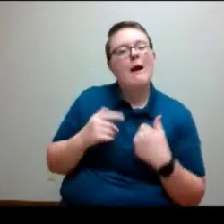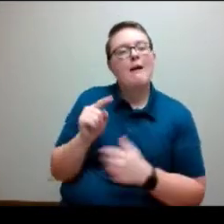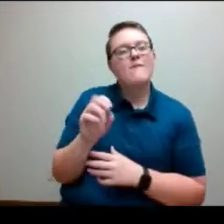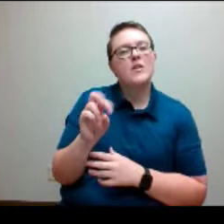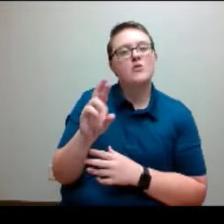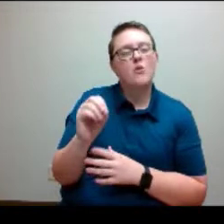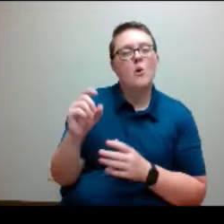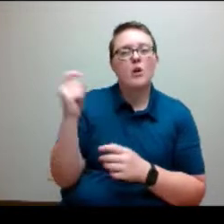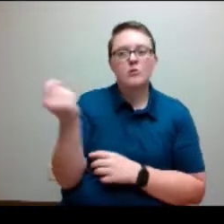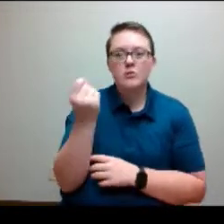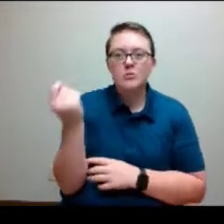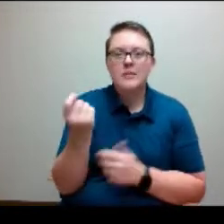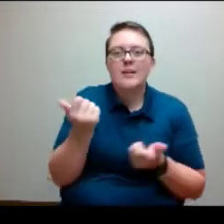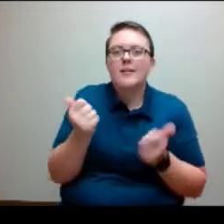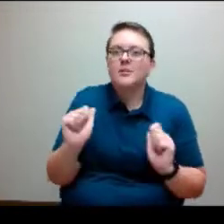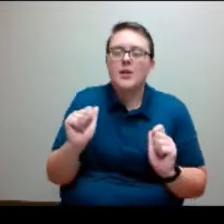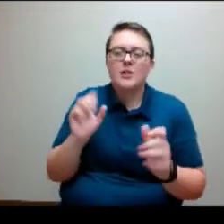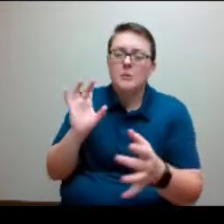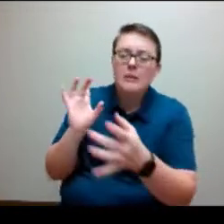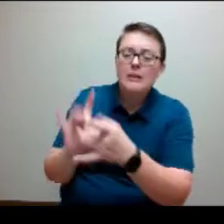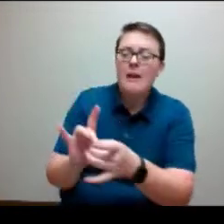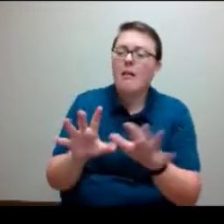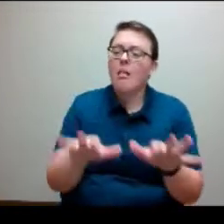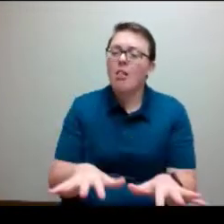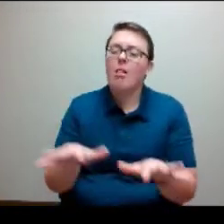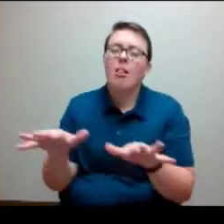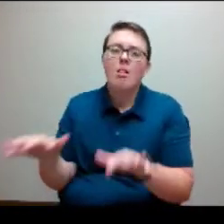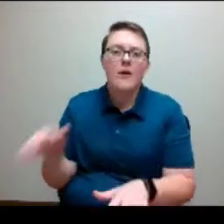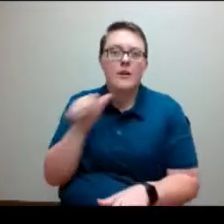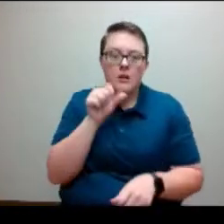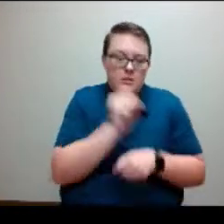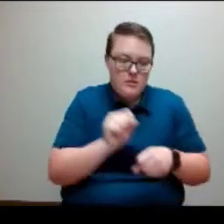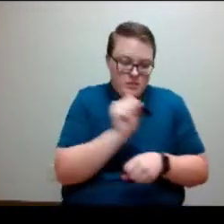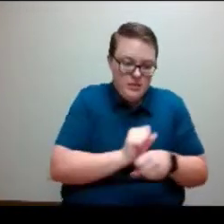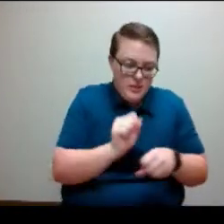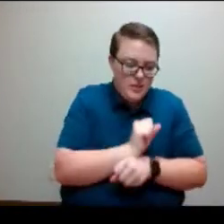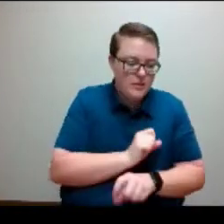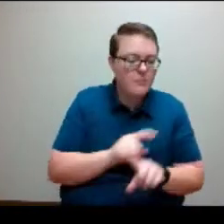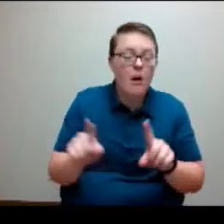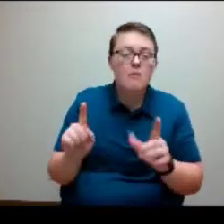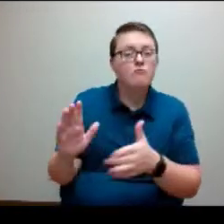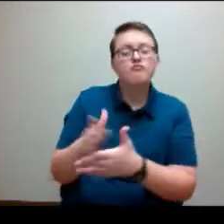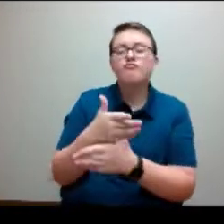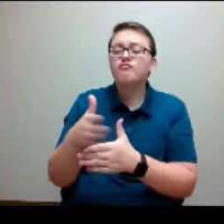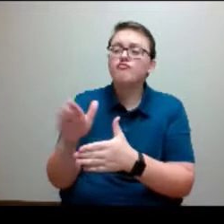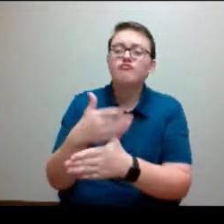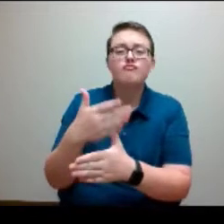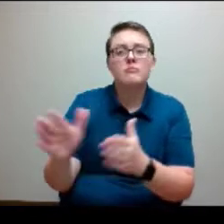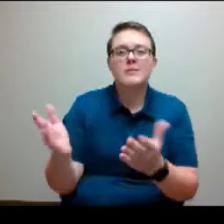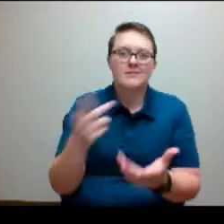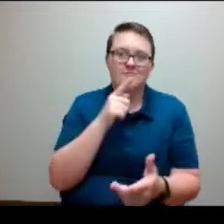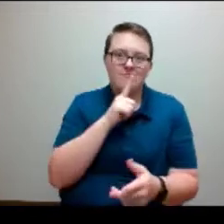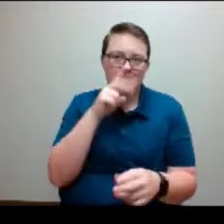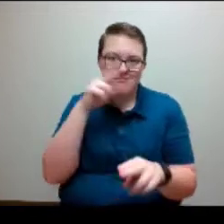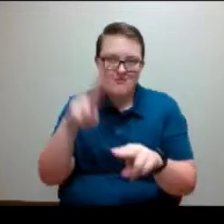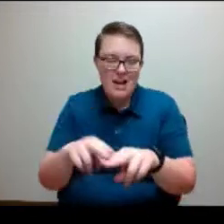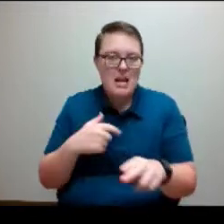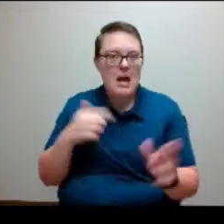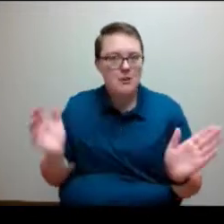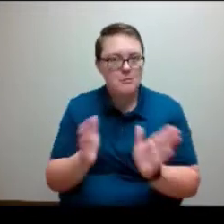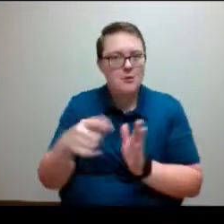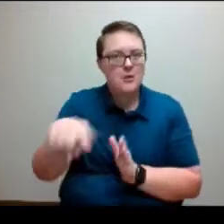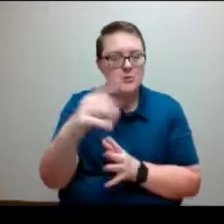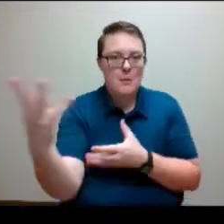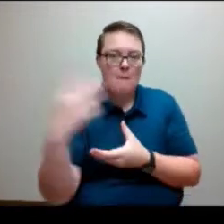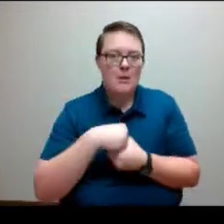and relax and, and not do a lot of work and just, you know, share some informal things. And it was a lot of fun. So I encourage everybody to participate